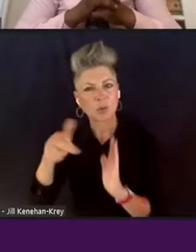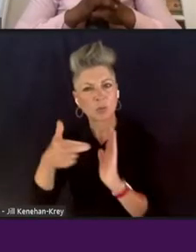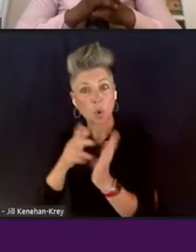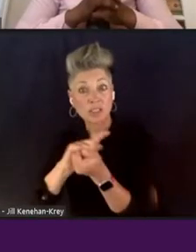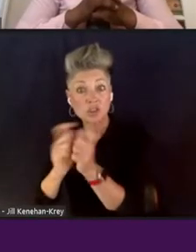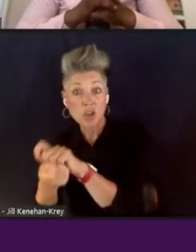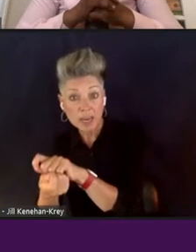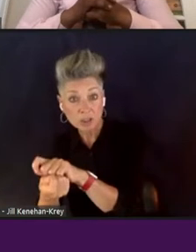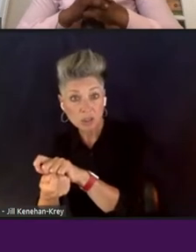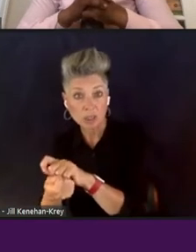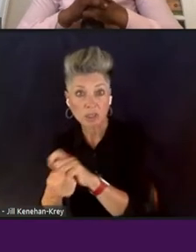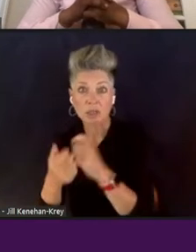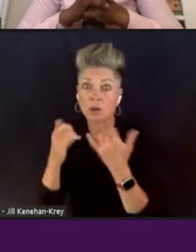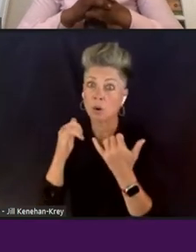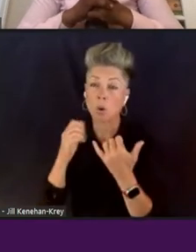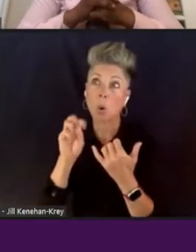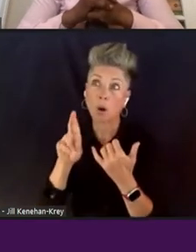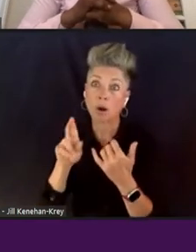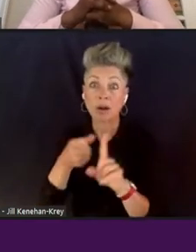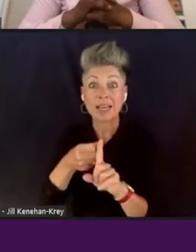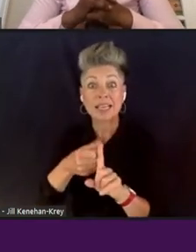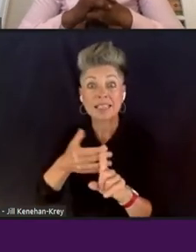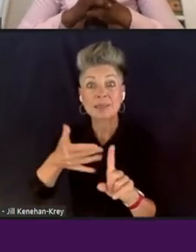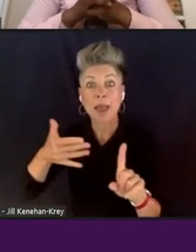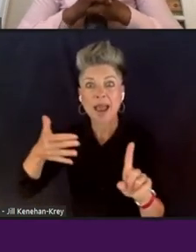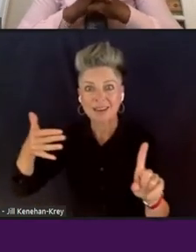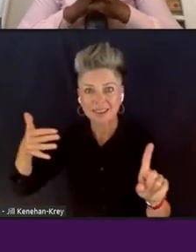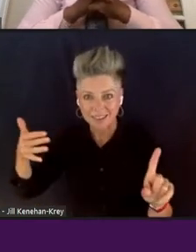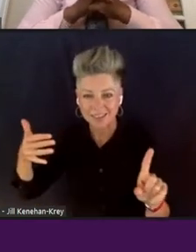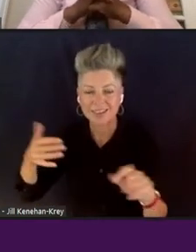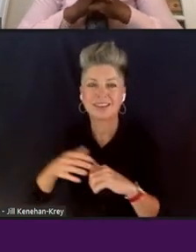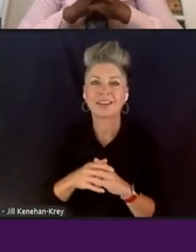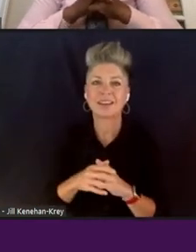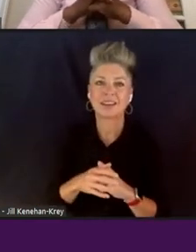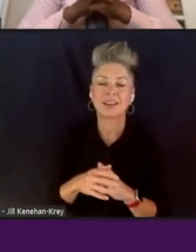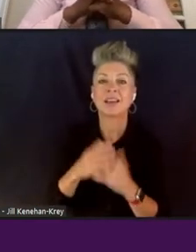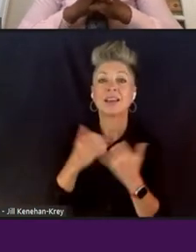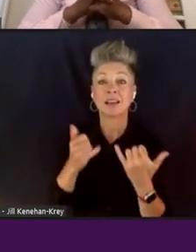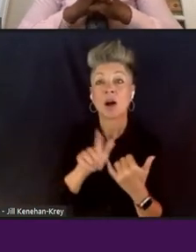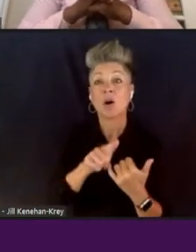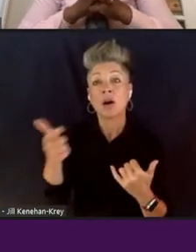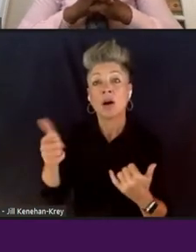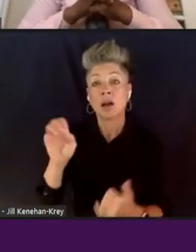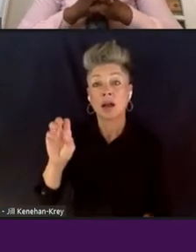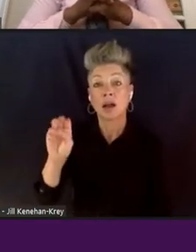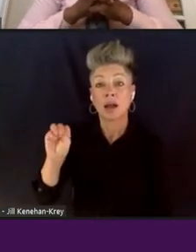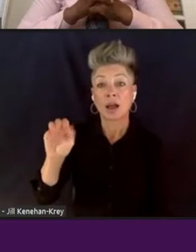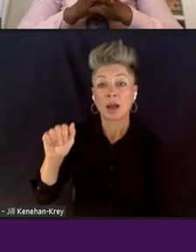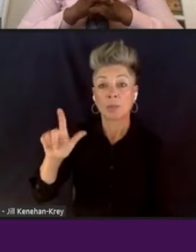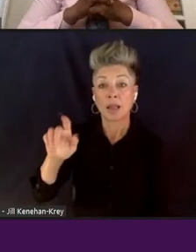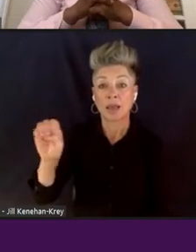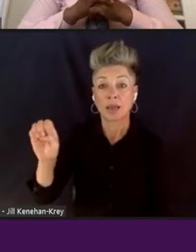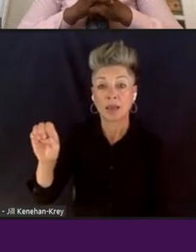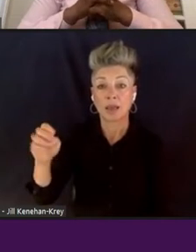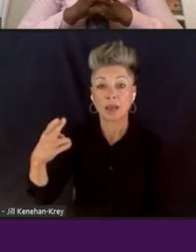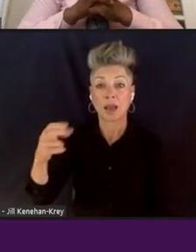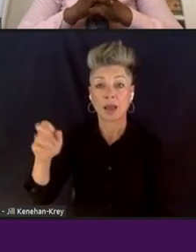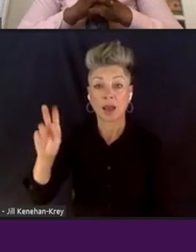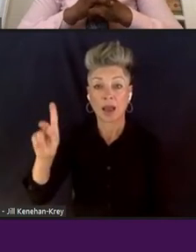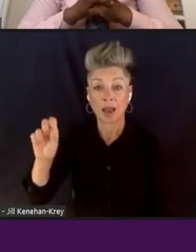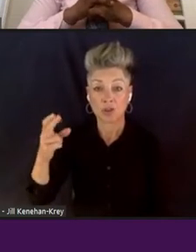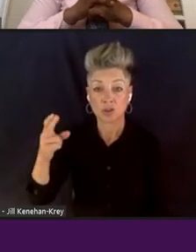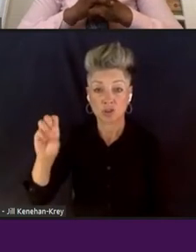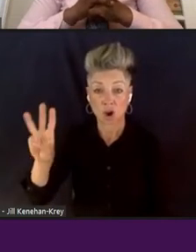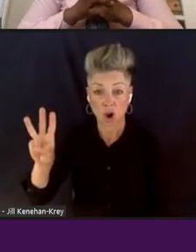really expanding. And let me actually, on that note, move to Emily, Emily Hackshaw, who's with us from Georgia,